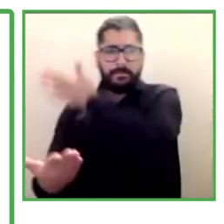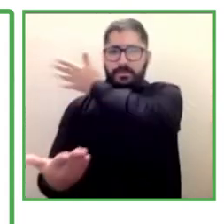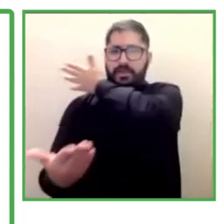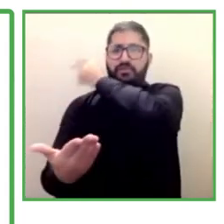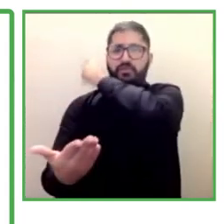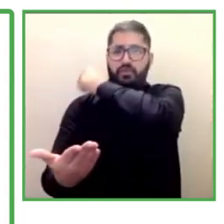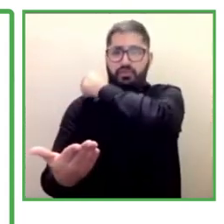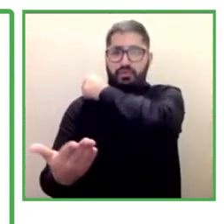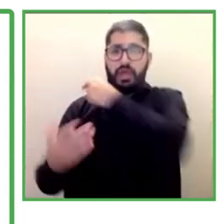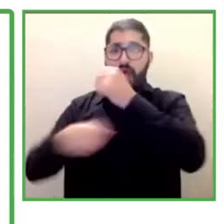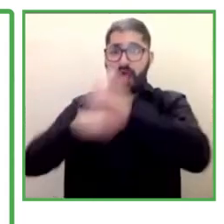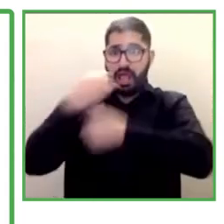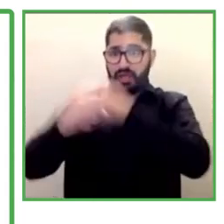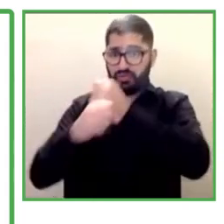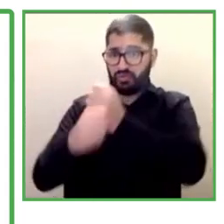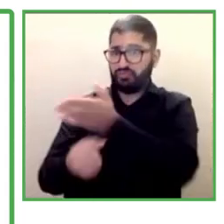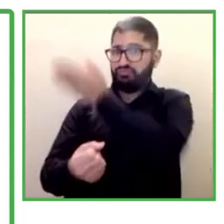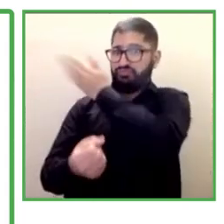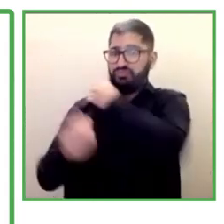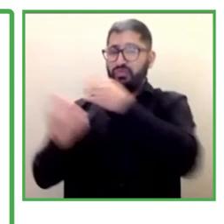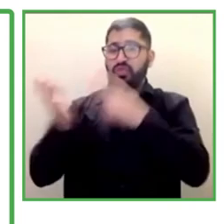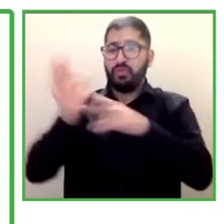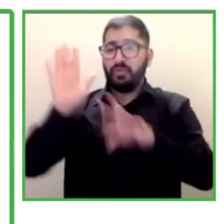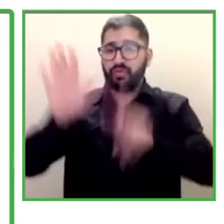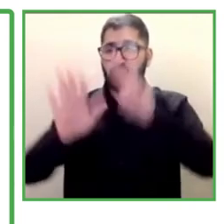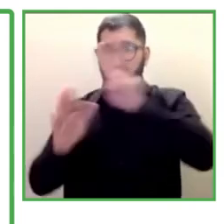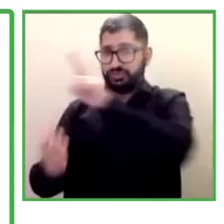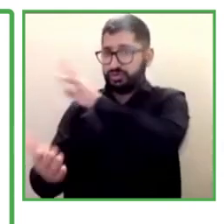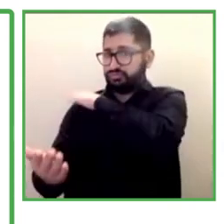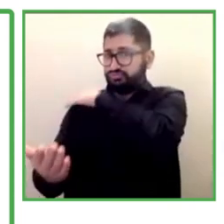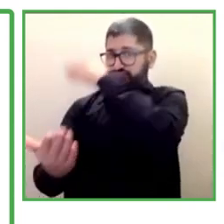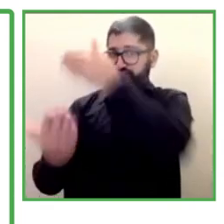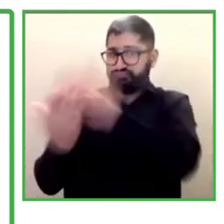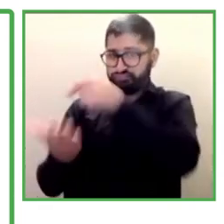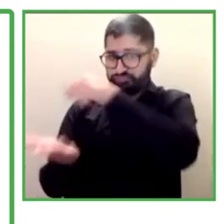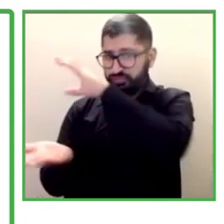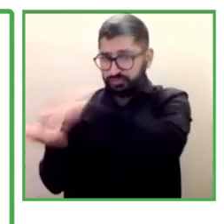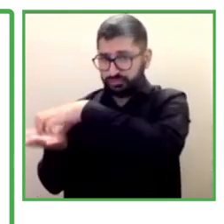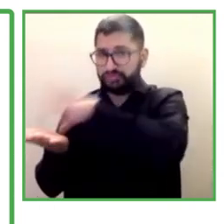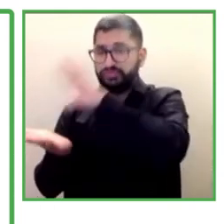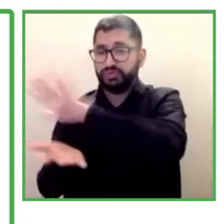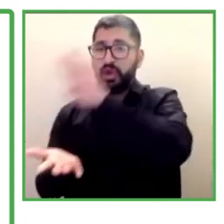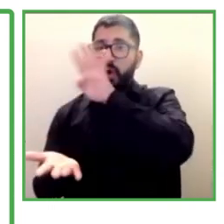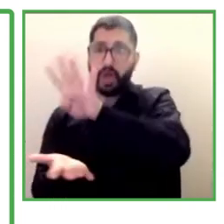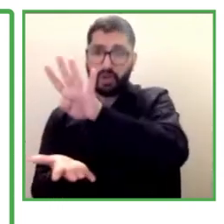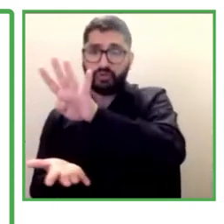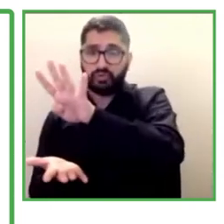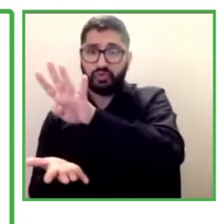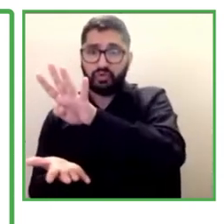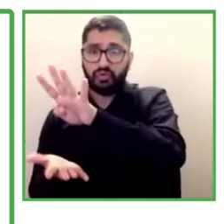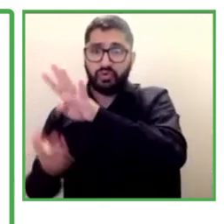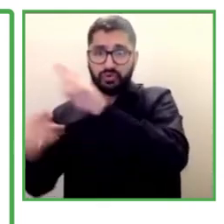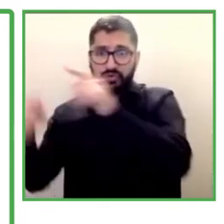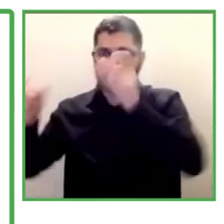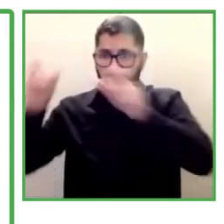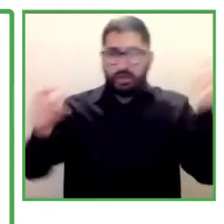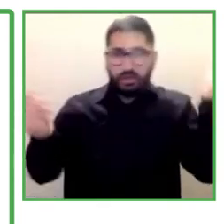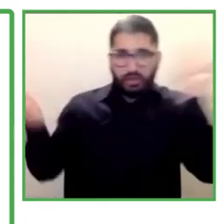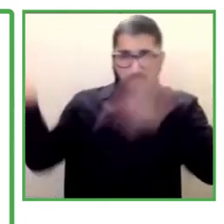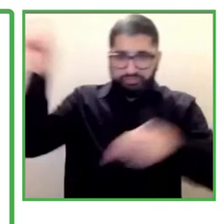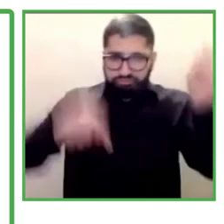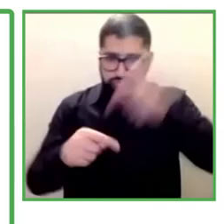in 2012, 54 job posts were